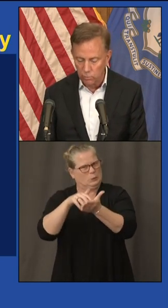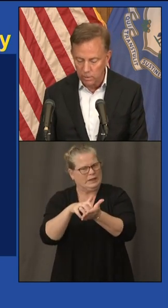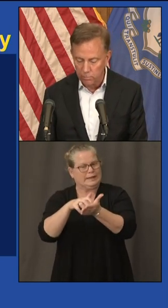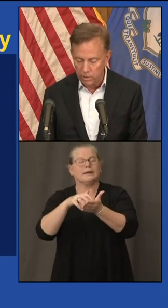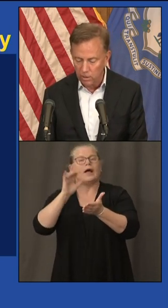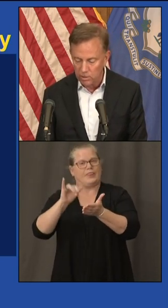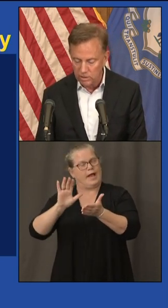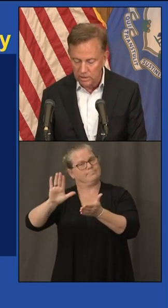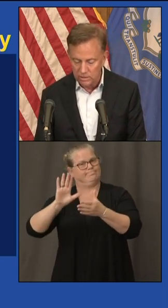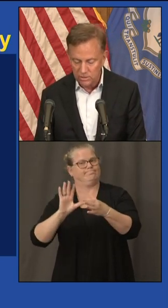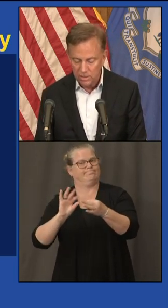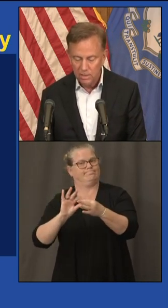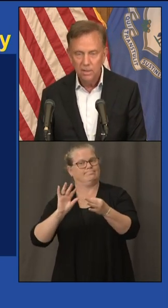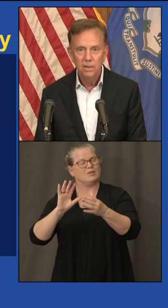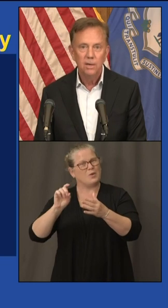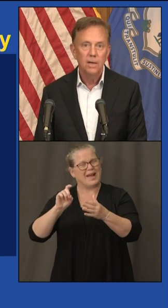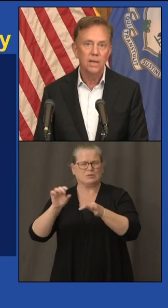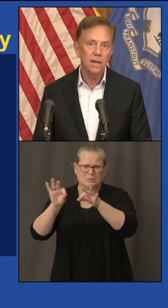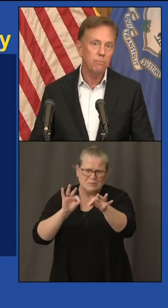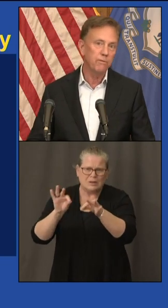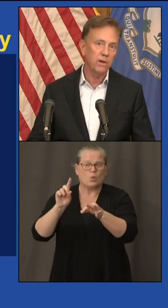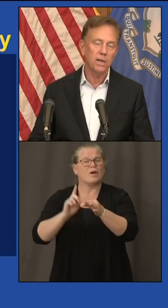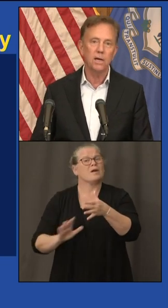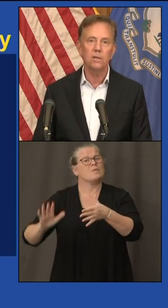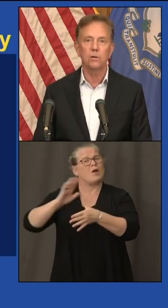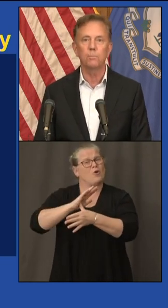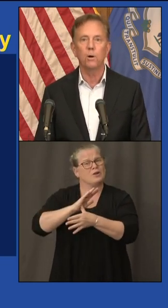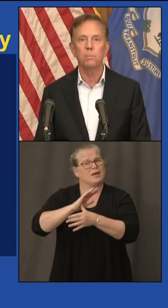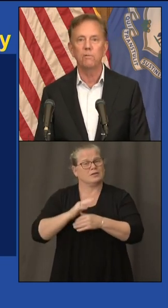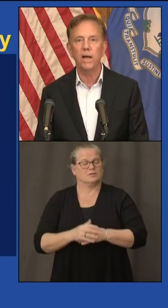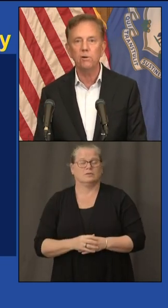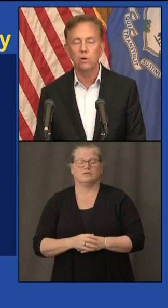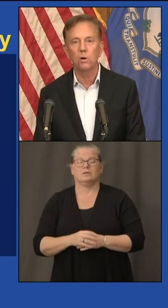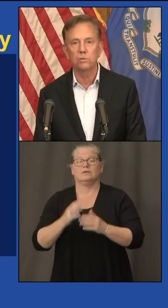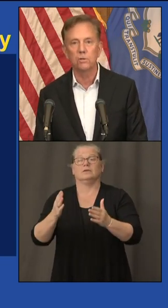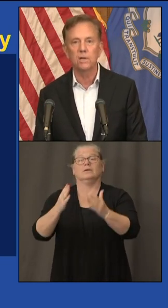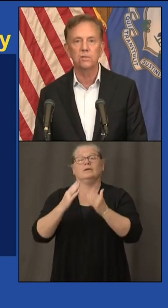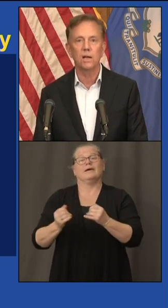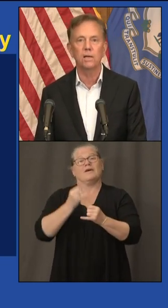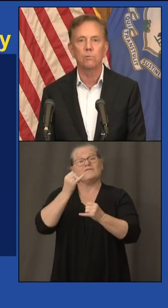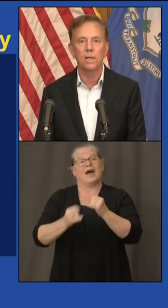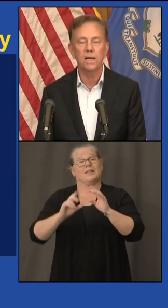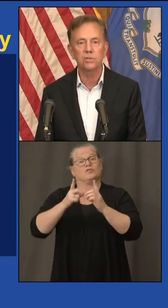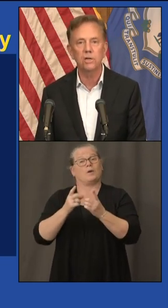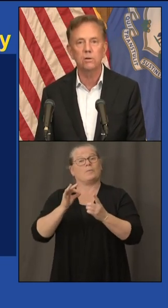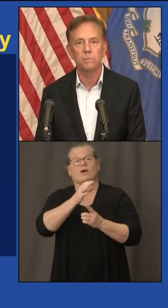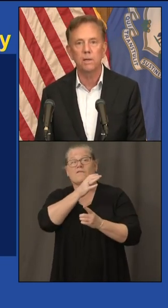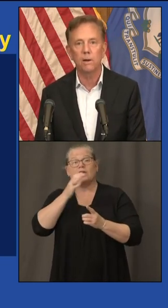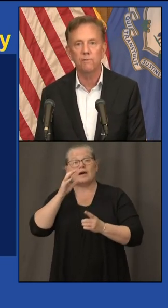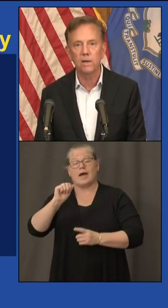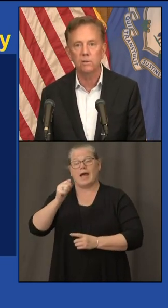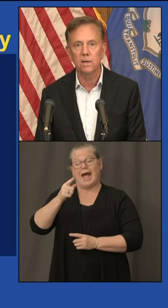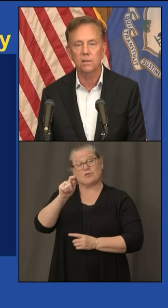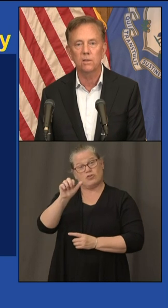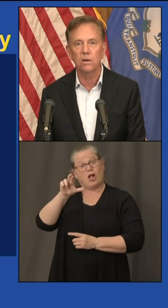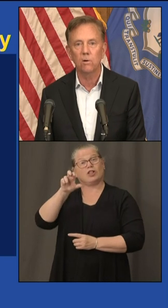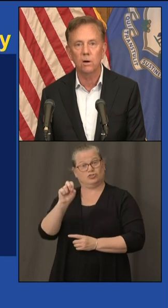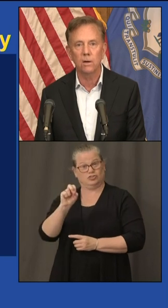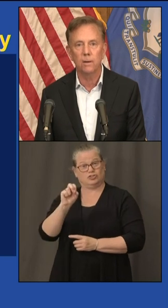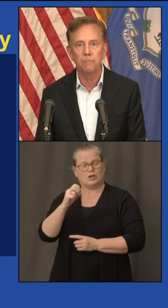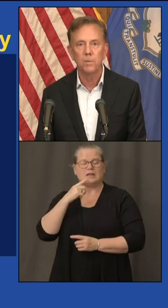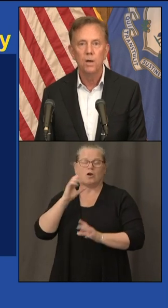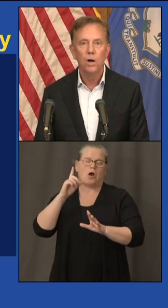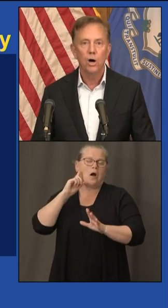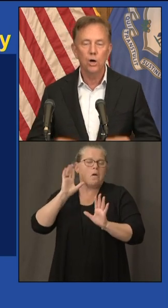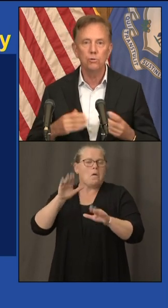had to really prioritize and then we finally got the department of agriculture and i said i can relax here but then i found out that there